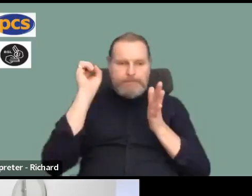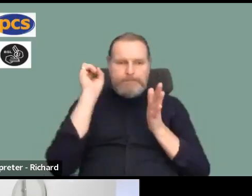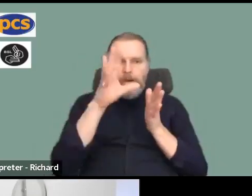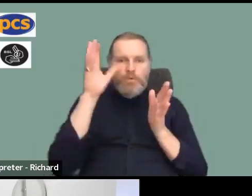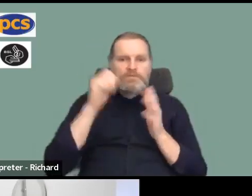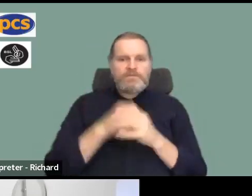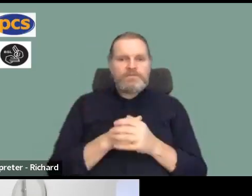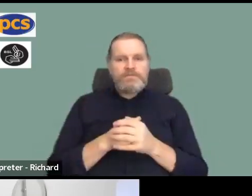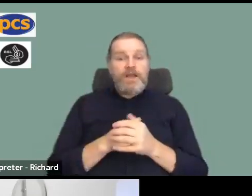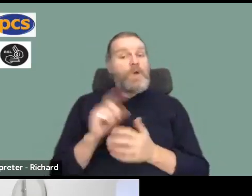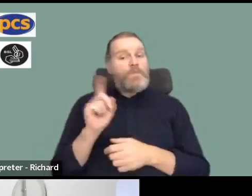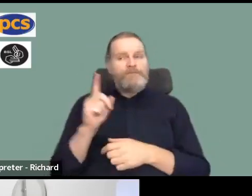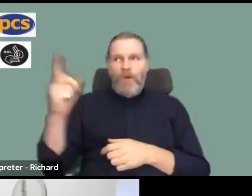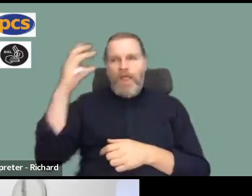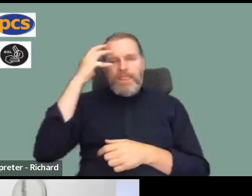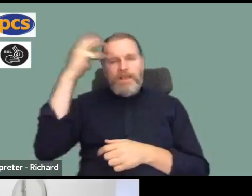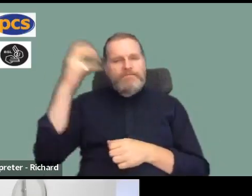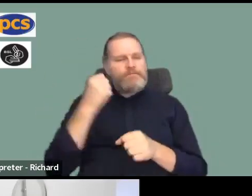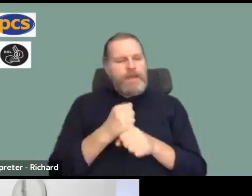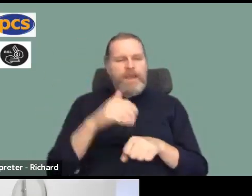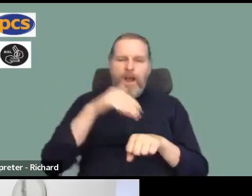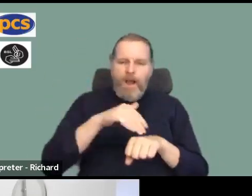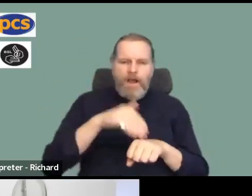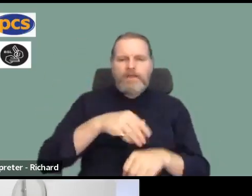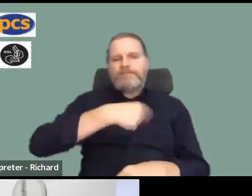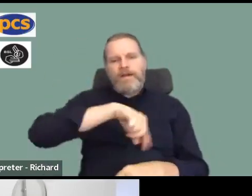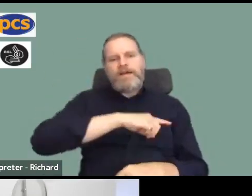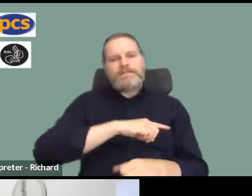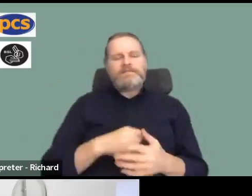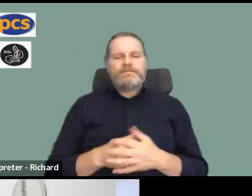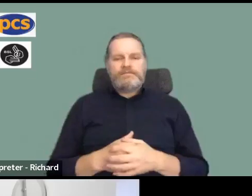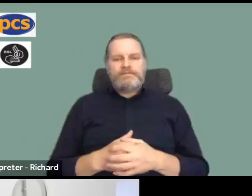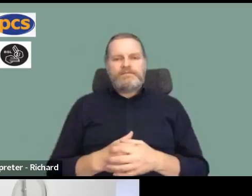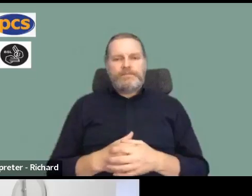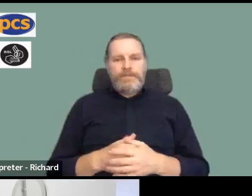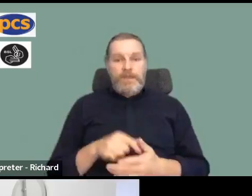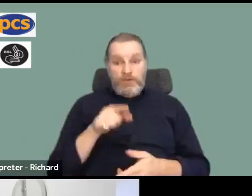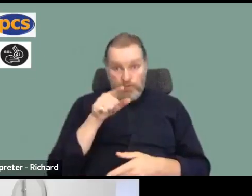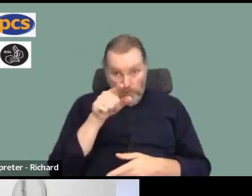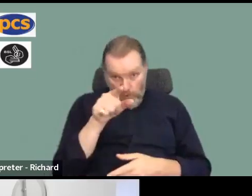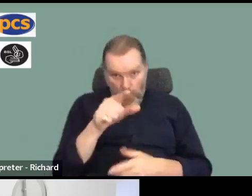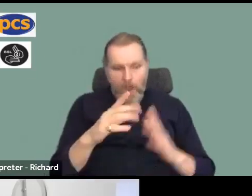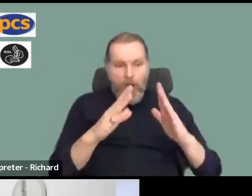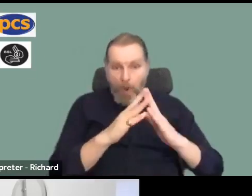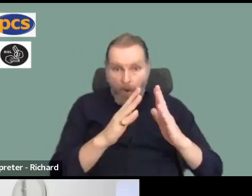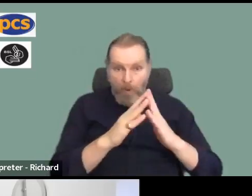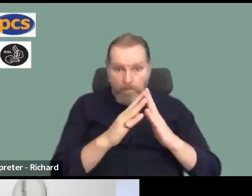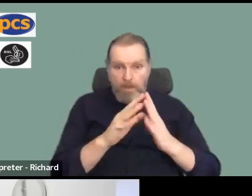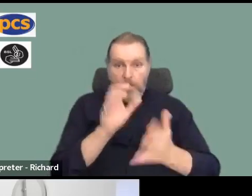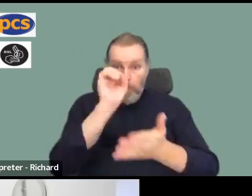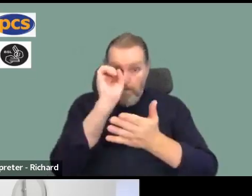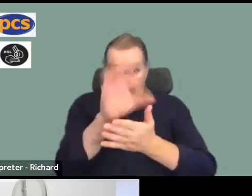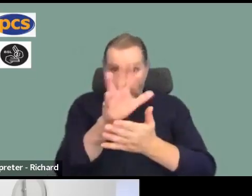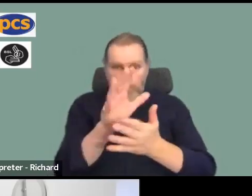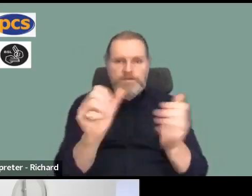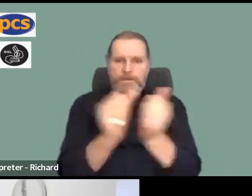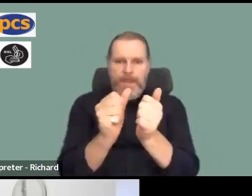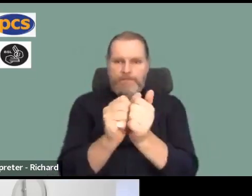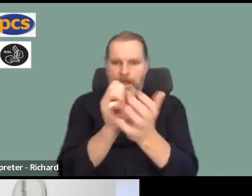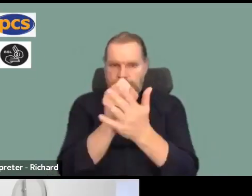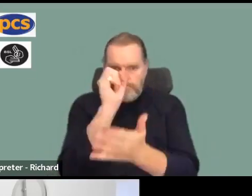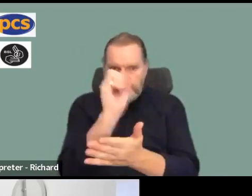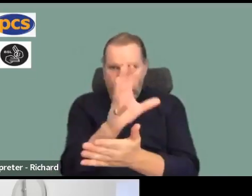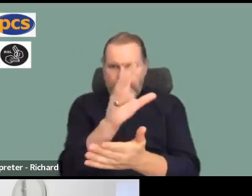deliberate to make it harder. So wherever your address is registered, that's where your ballot paper will go. So we need people immediately